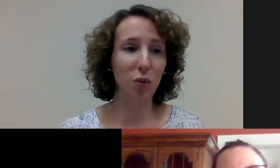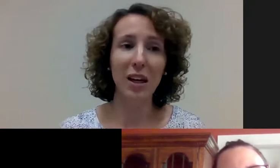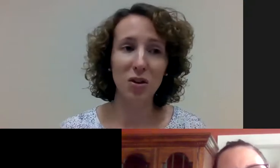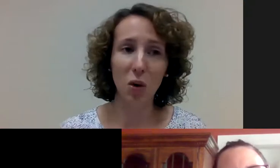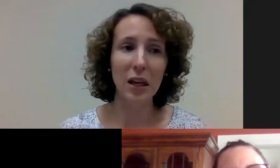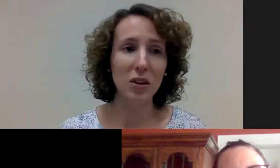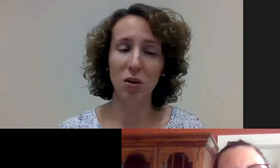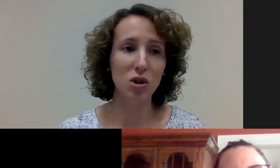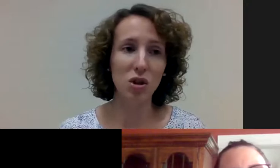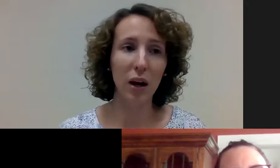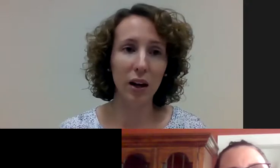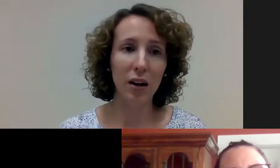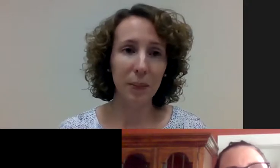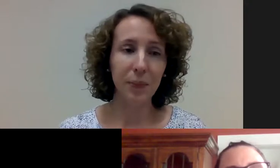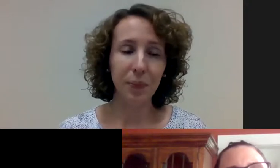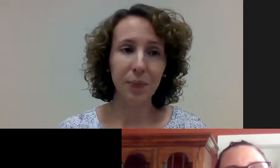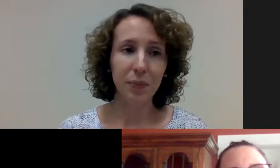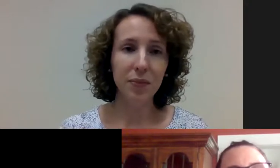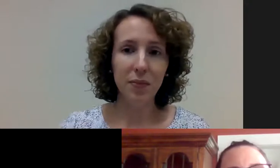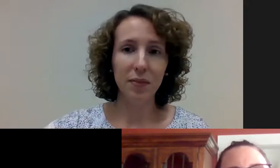a hard, there really is no key solution to it.